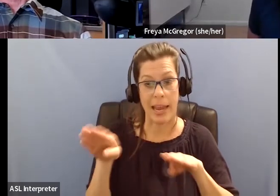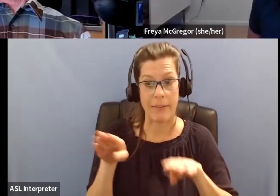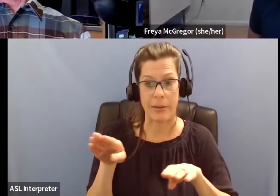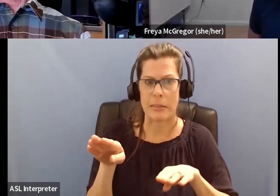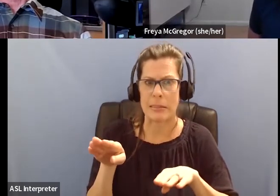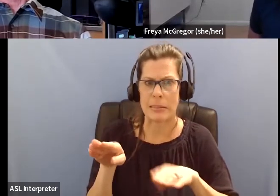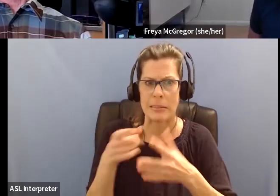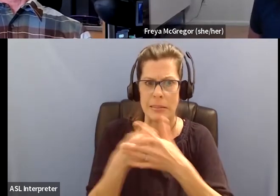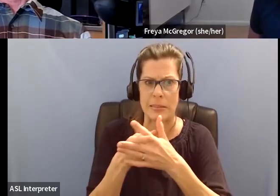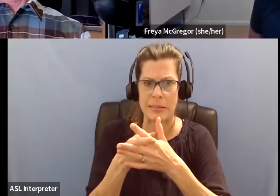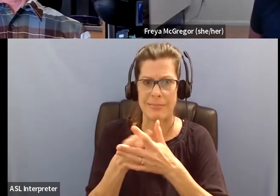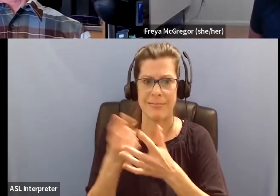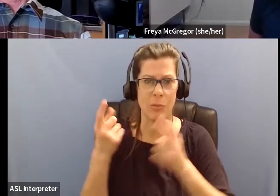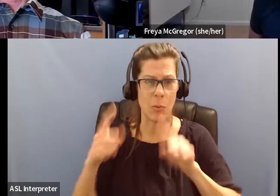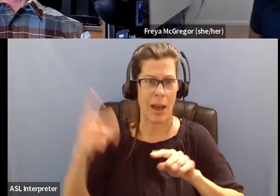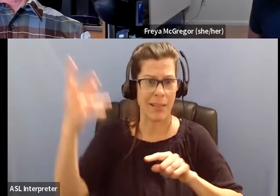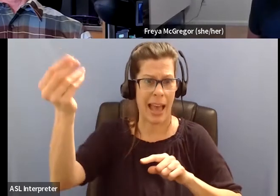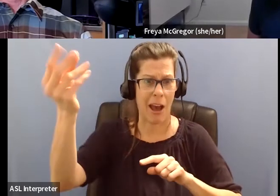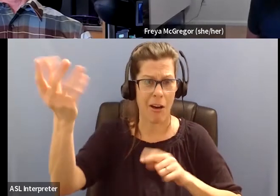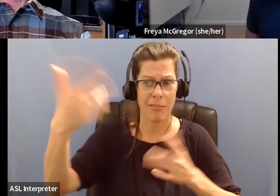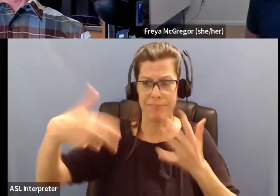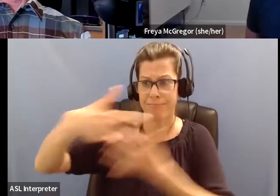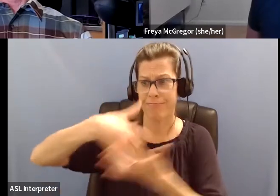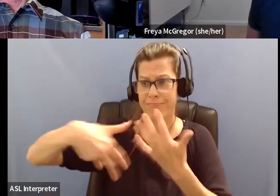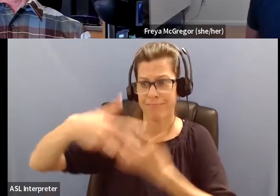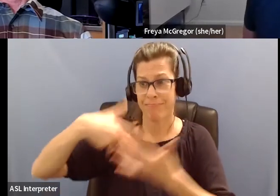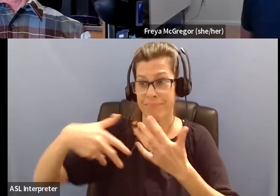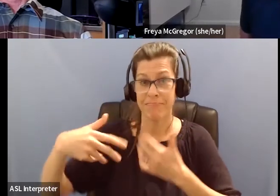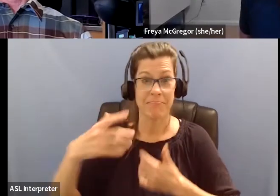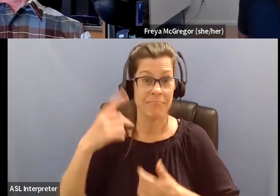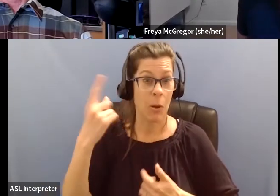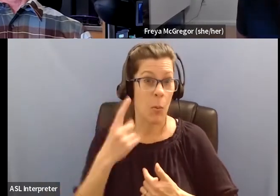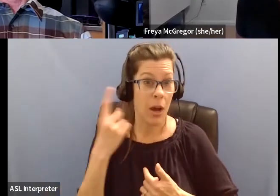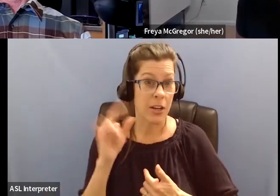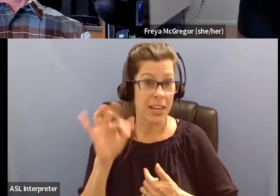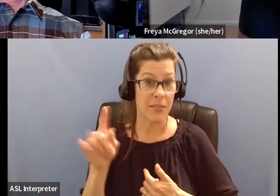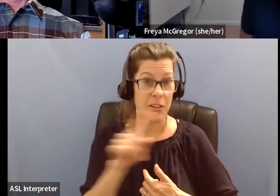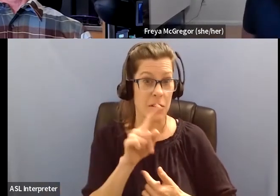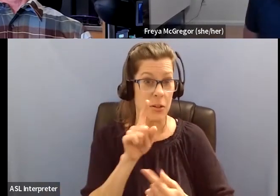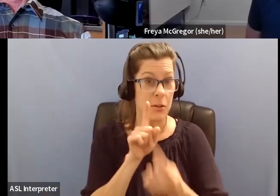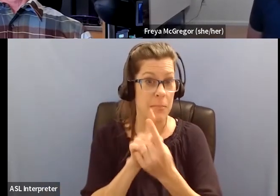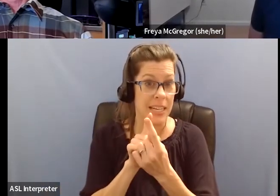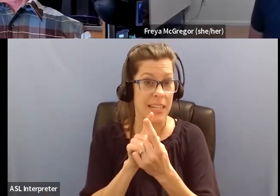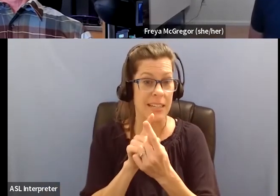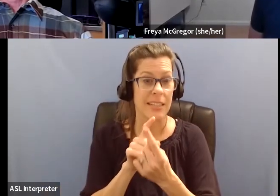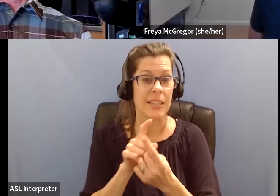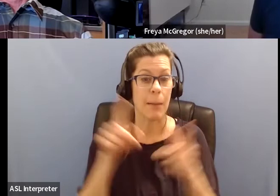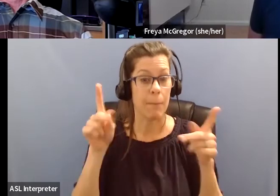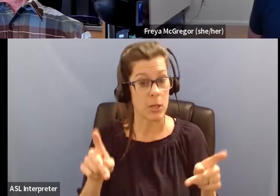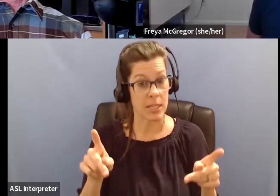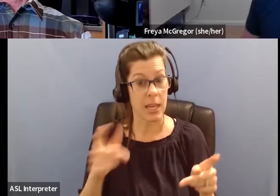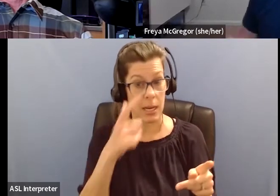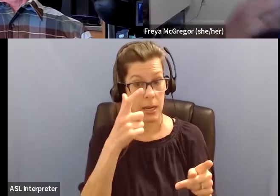there any help that you wish a non-disabled birder might offer? And is there